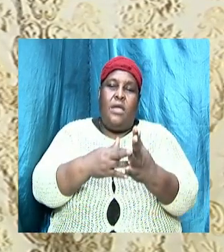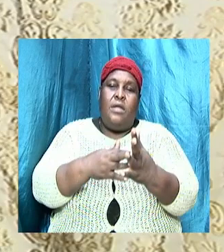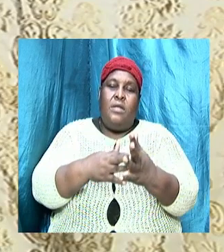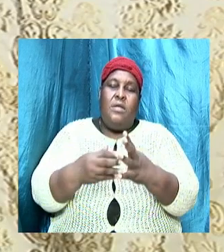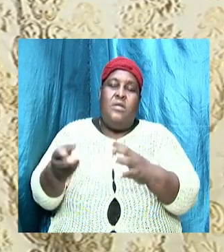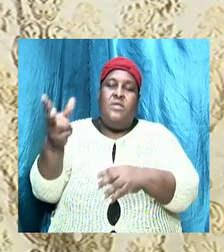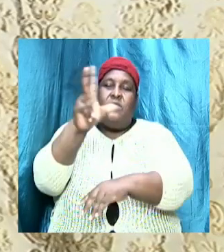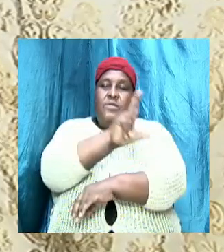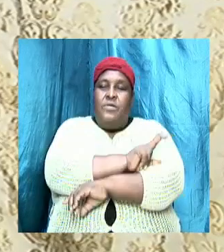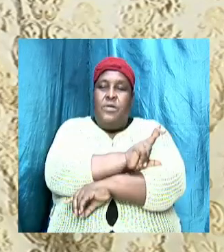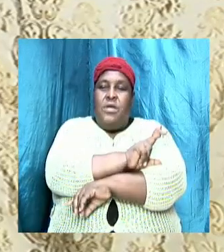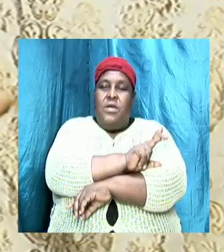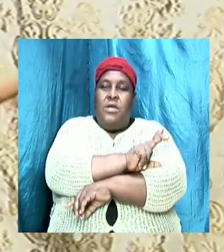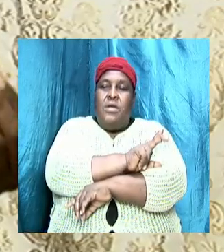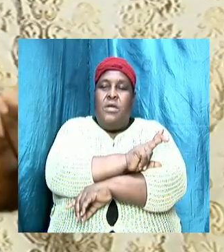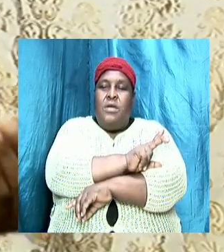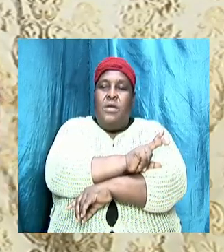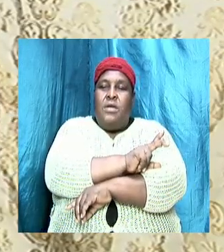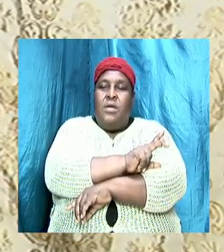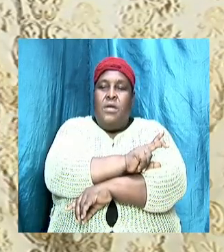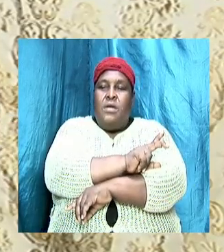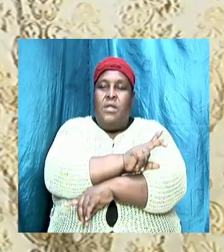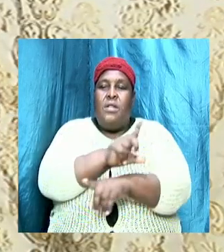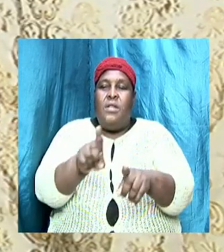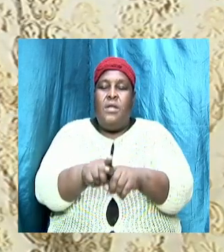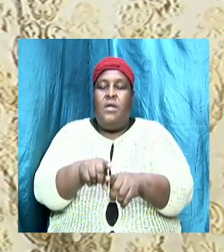the Scriptures. What a message.